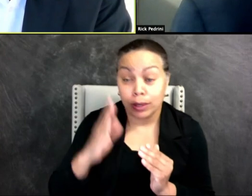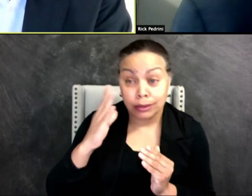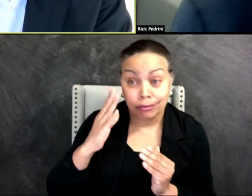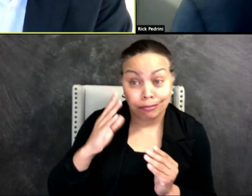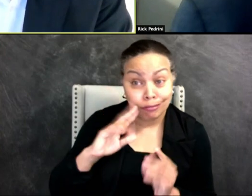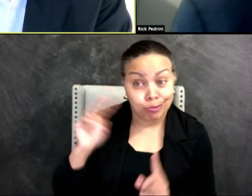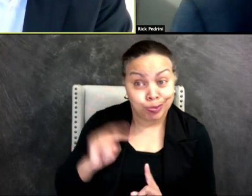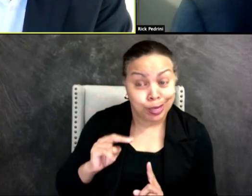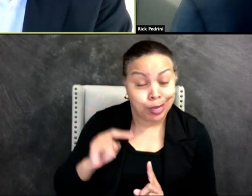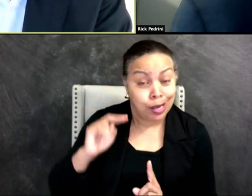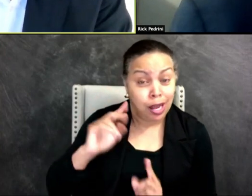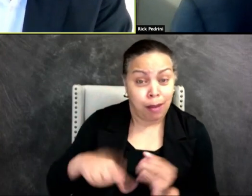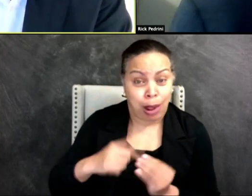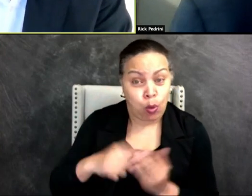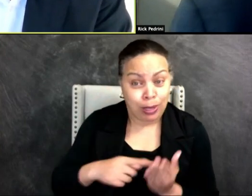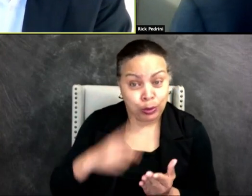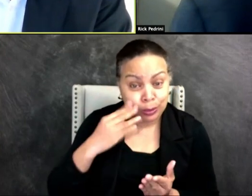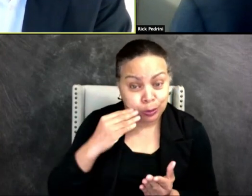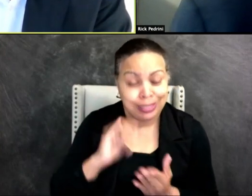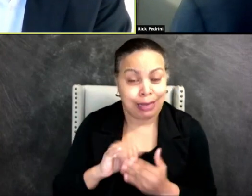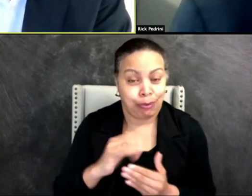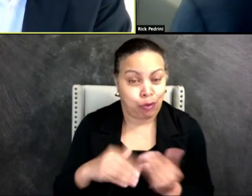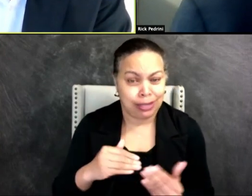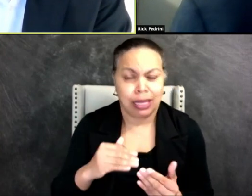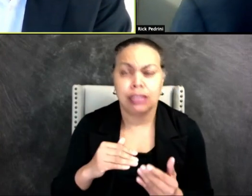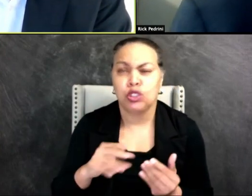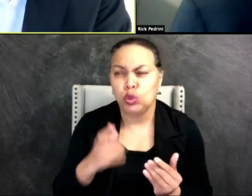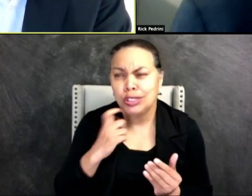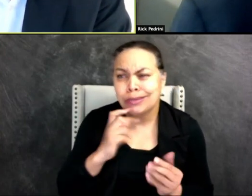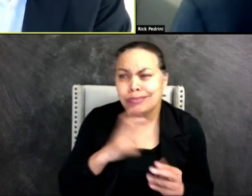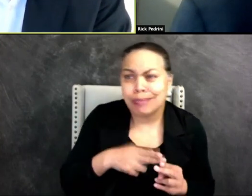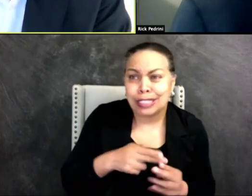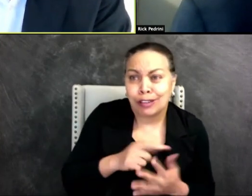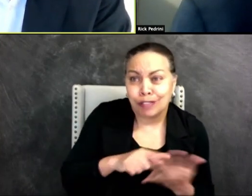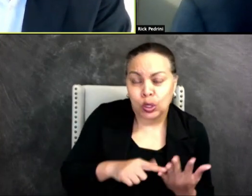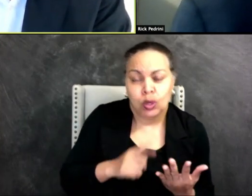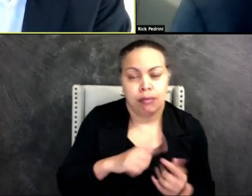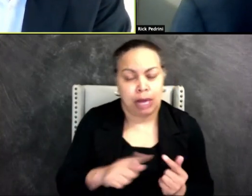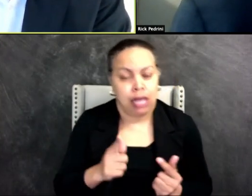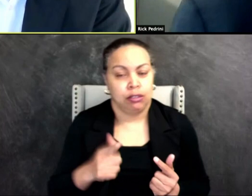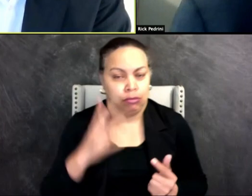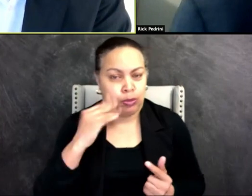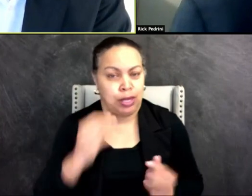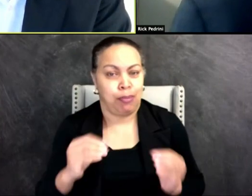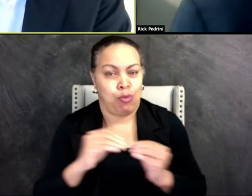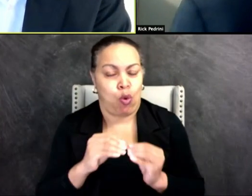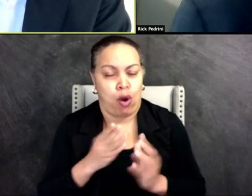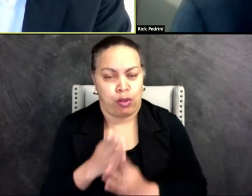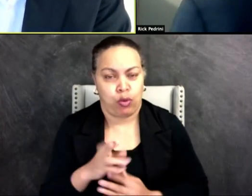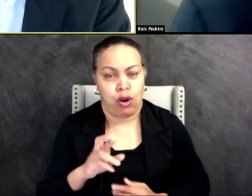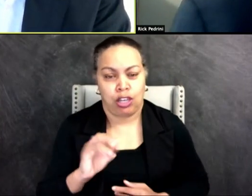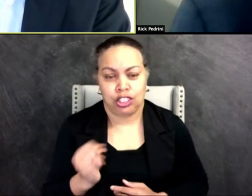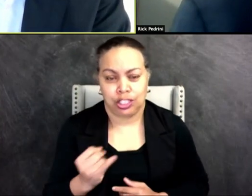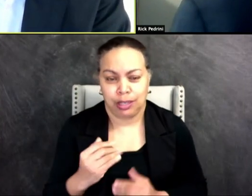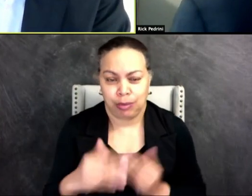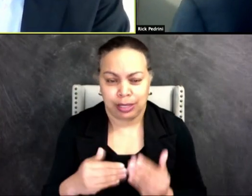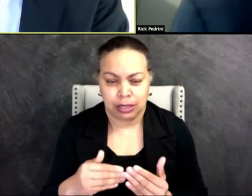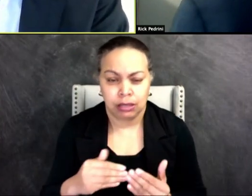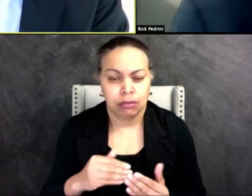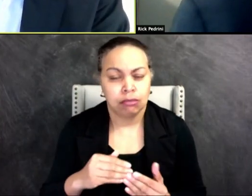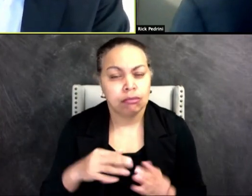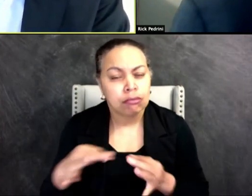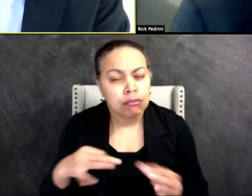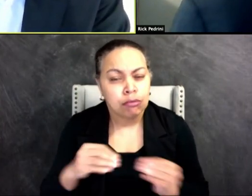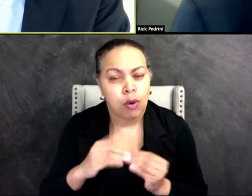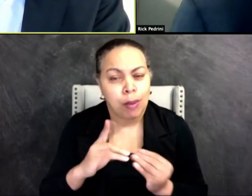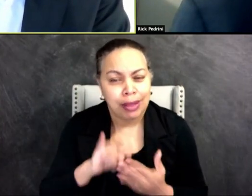process. You just mentioned a few things, but you went through much more than that as a part of the RJ process. Speak to it and then we'll go to the panel.